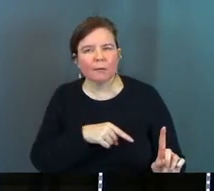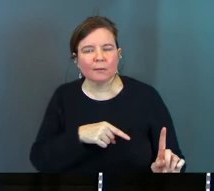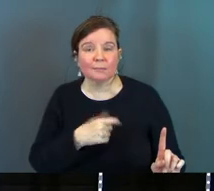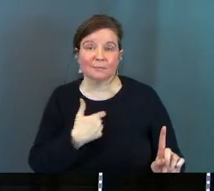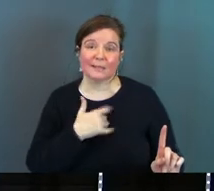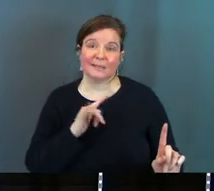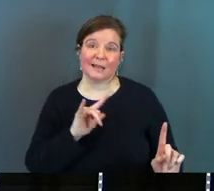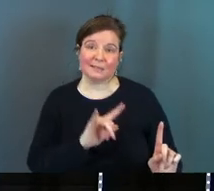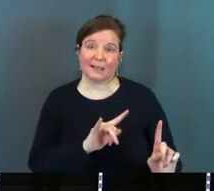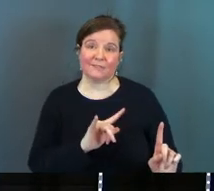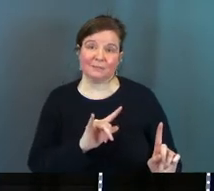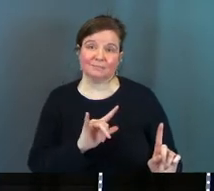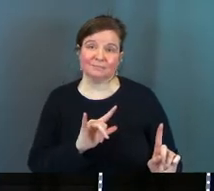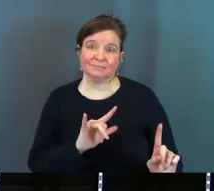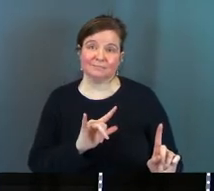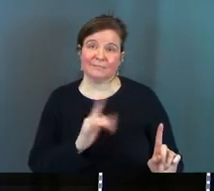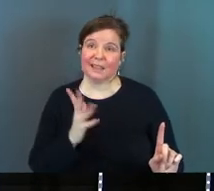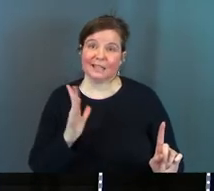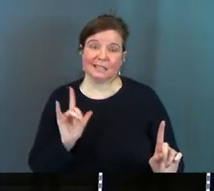loved him that's it